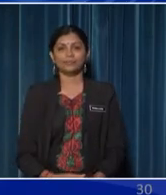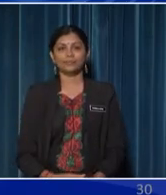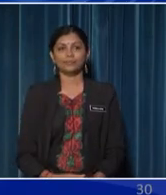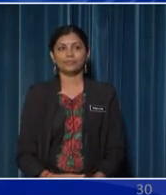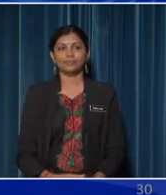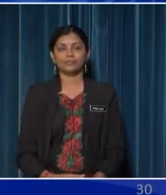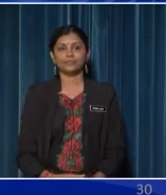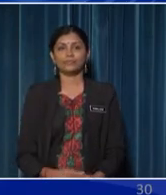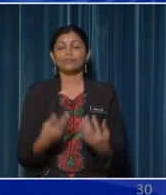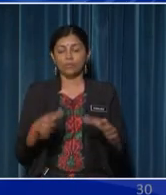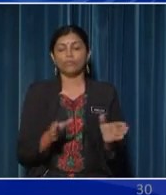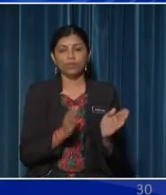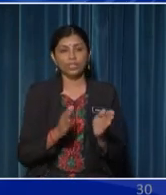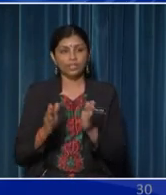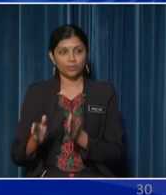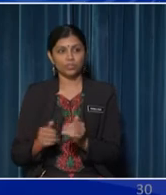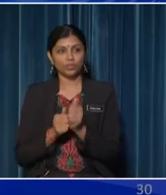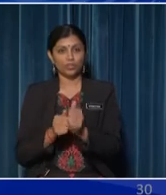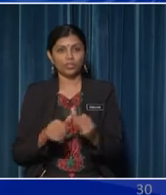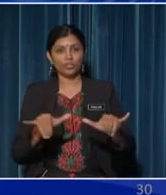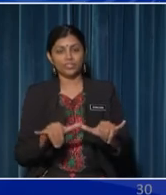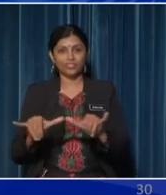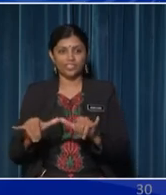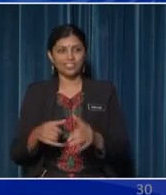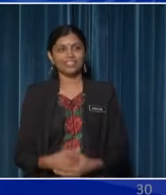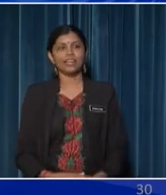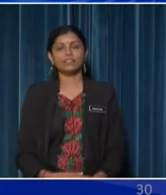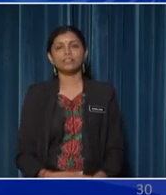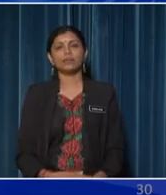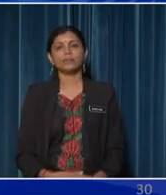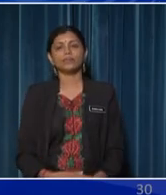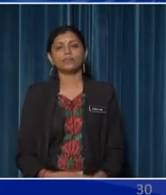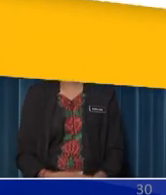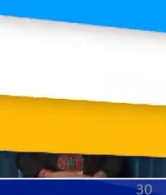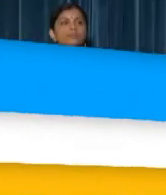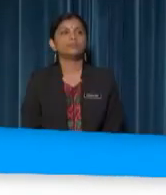We have arranged the picture according to trend in size